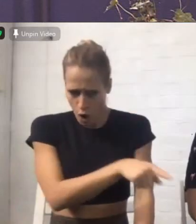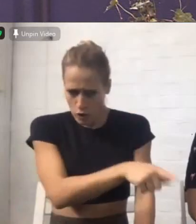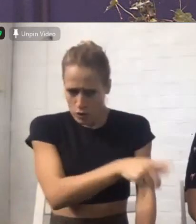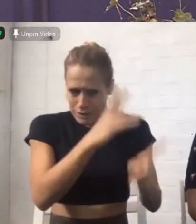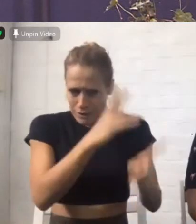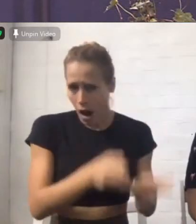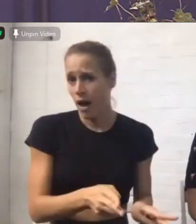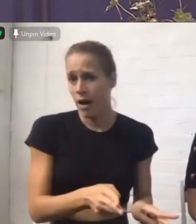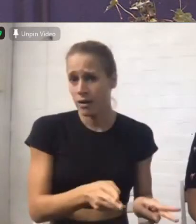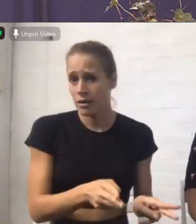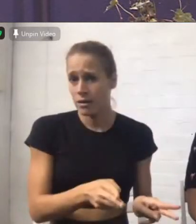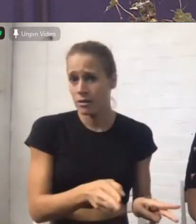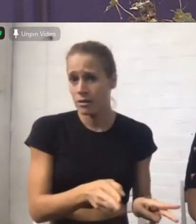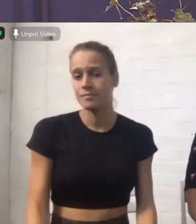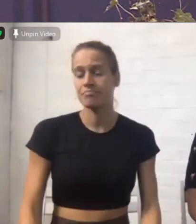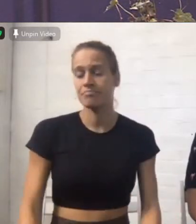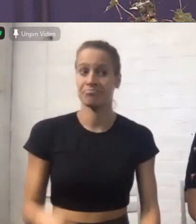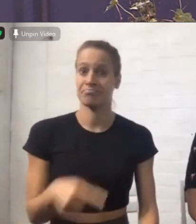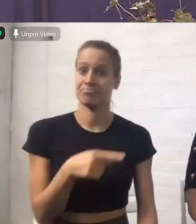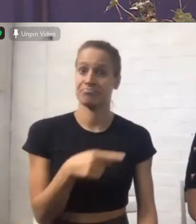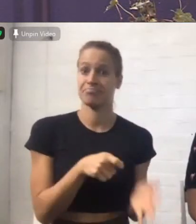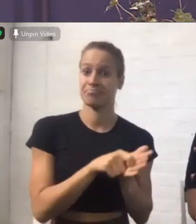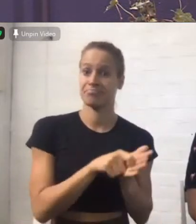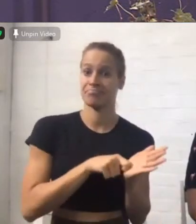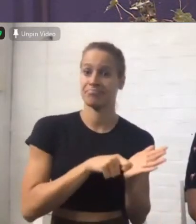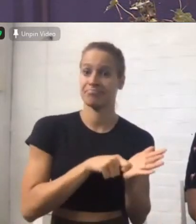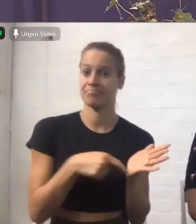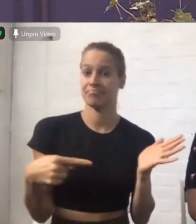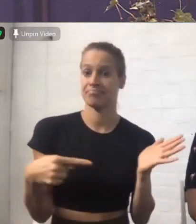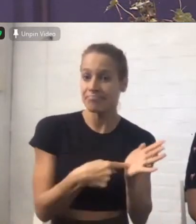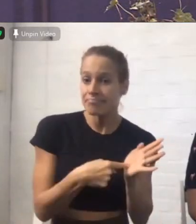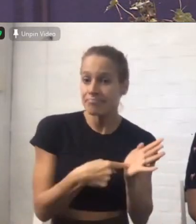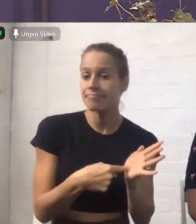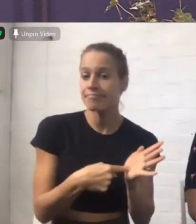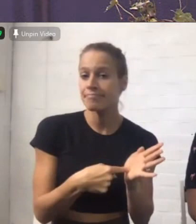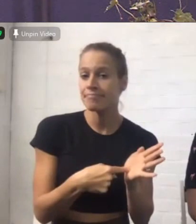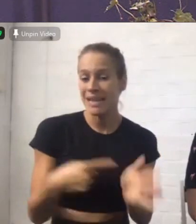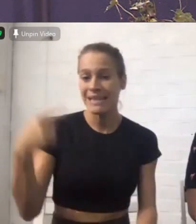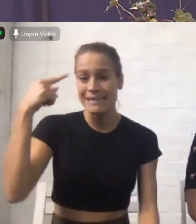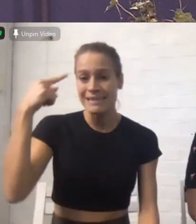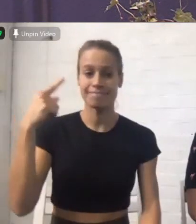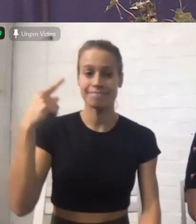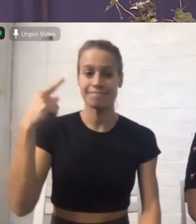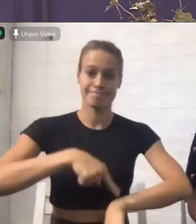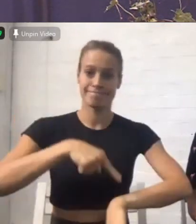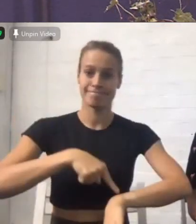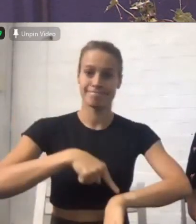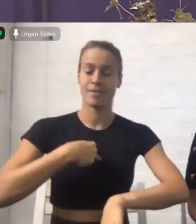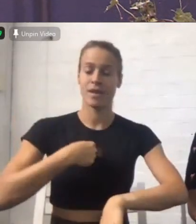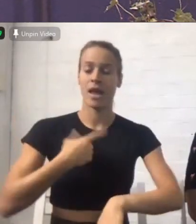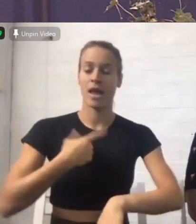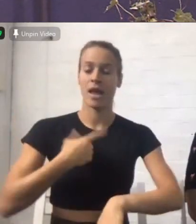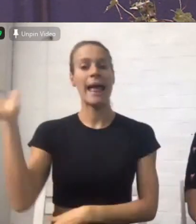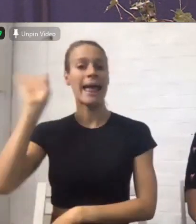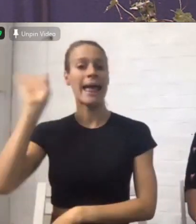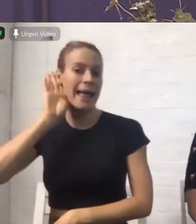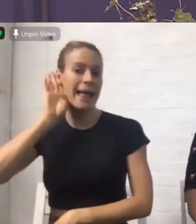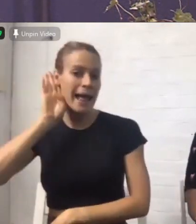and it's time to hear the word of the Lord and not the word of the media